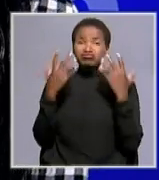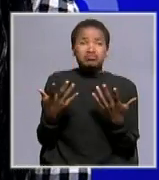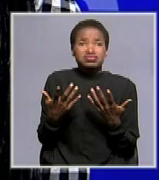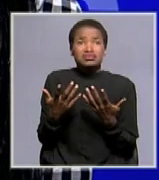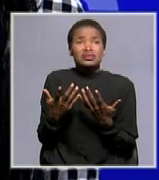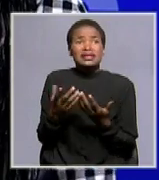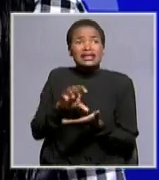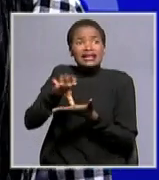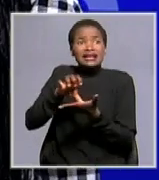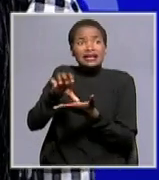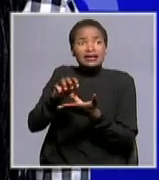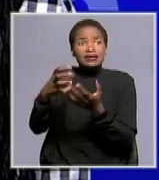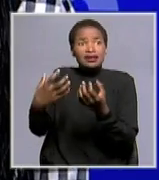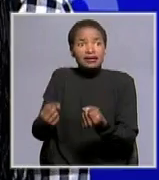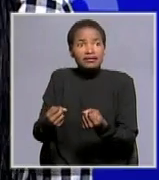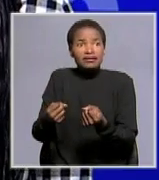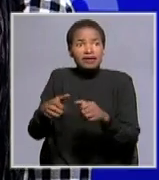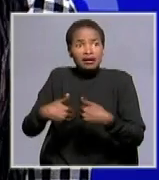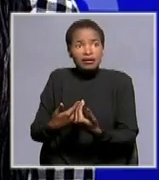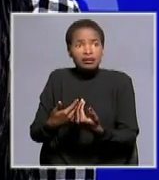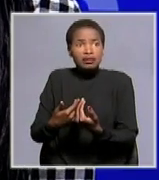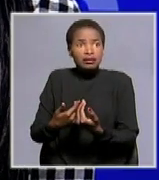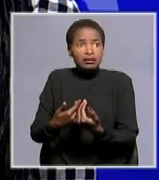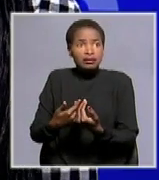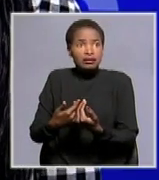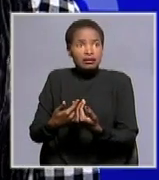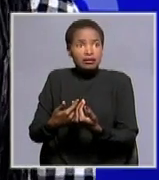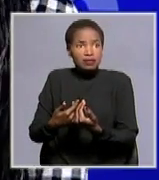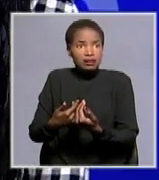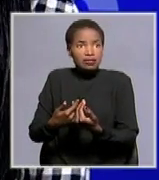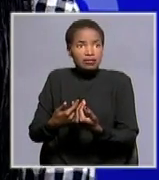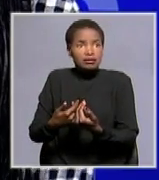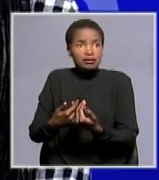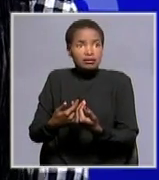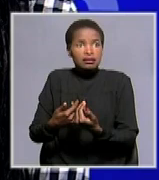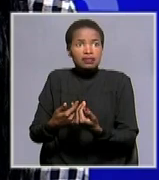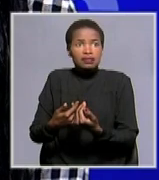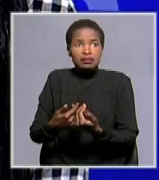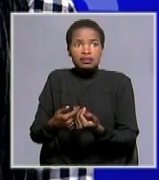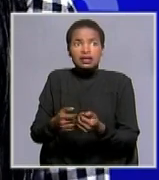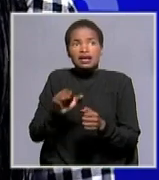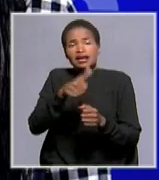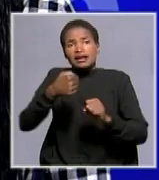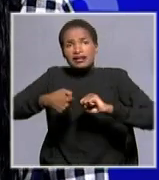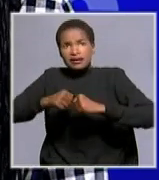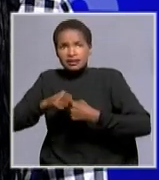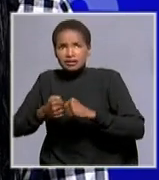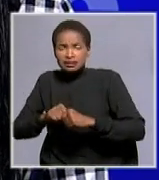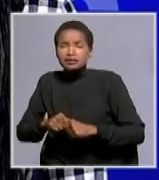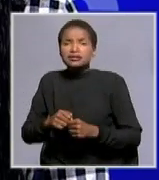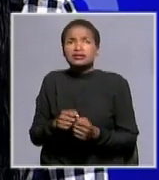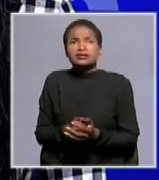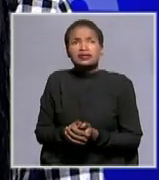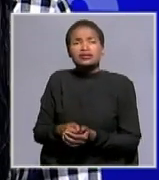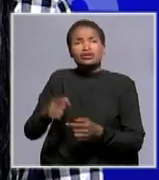to deal with solid waste they just throw anywhere so it's a big challenge another challenge is financial constraint to re to collect